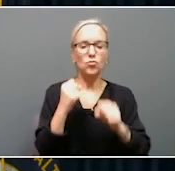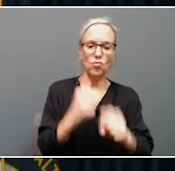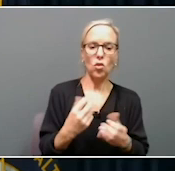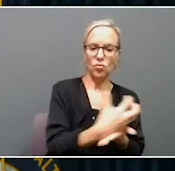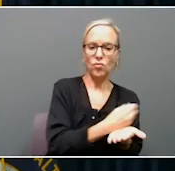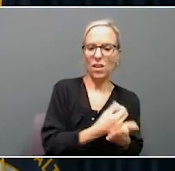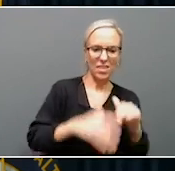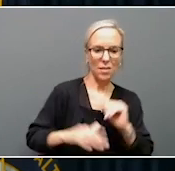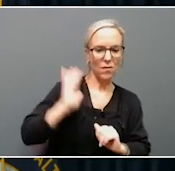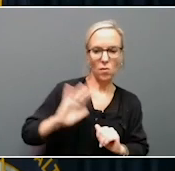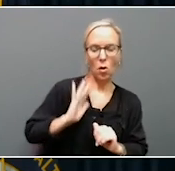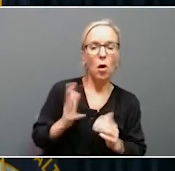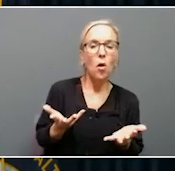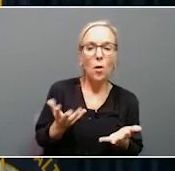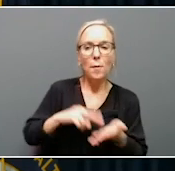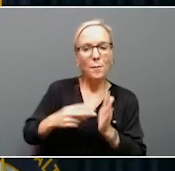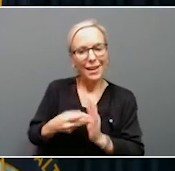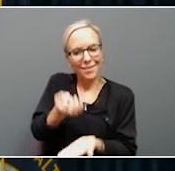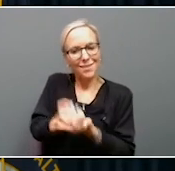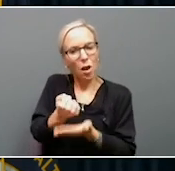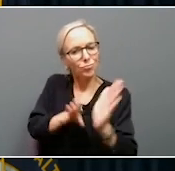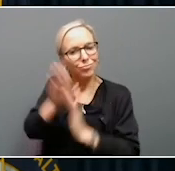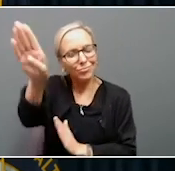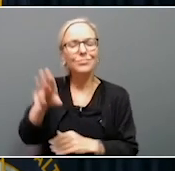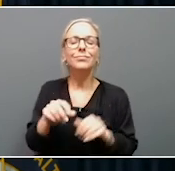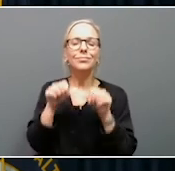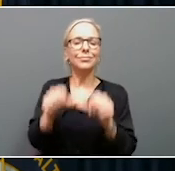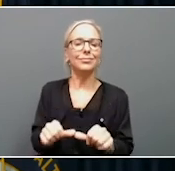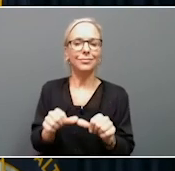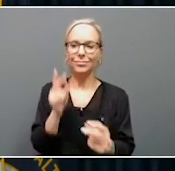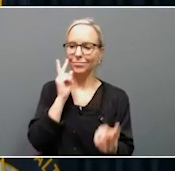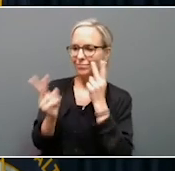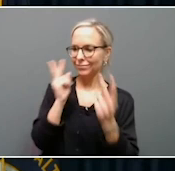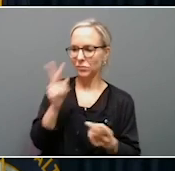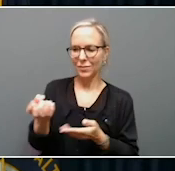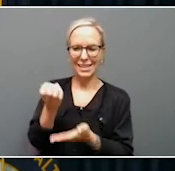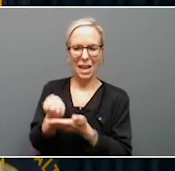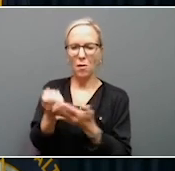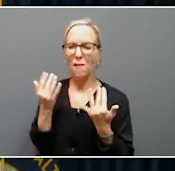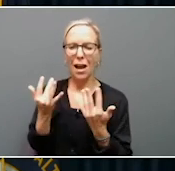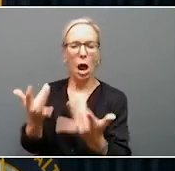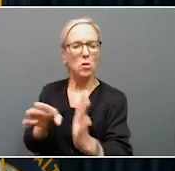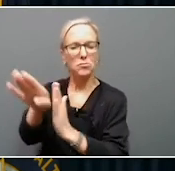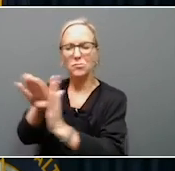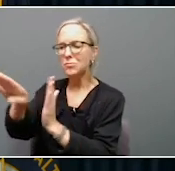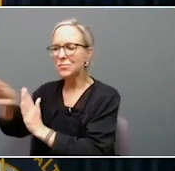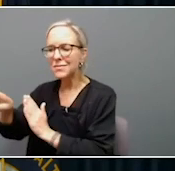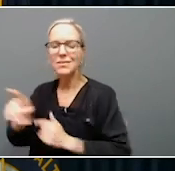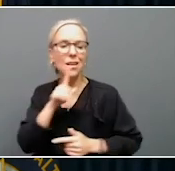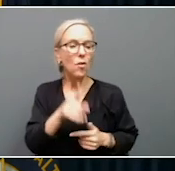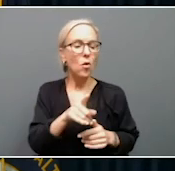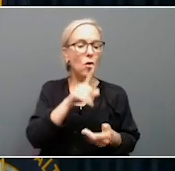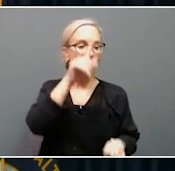again, is booming. We continue to see our economy on fire all while lowering both income and property taxes